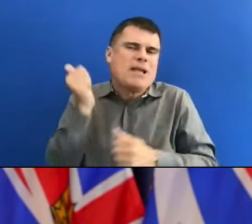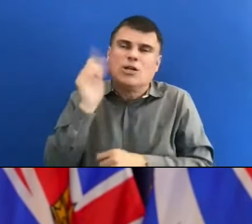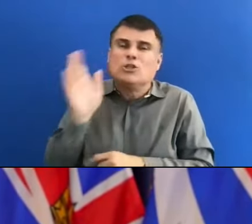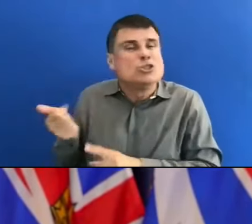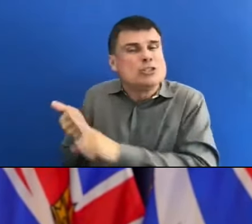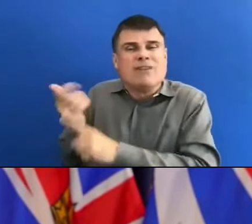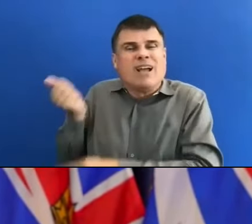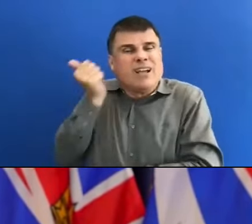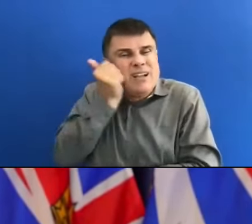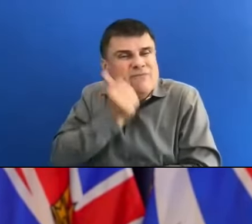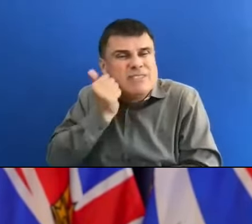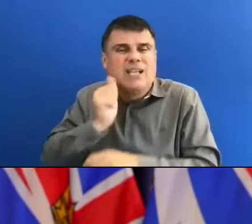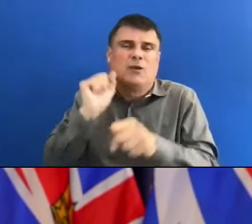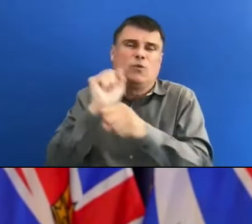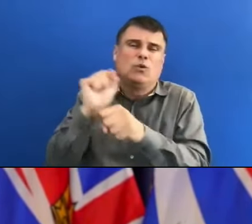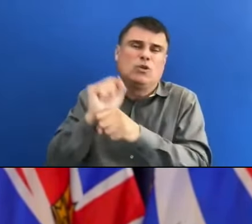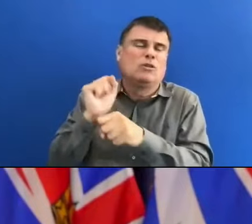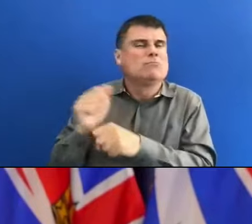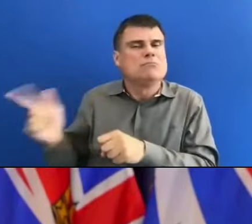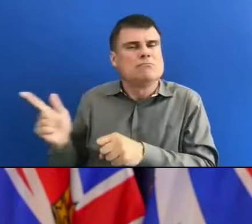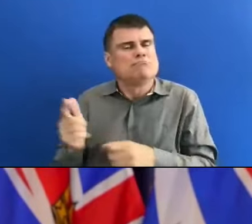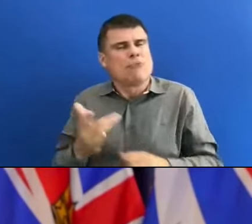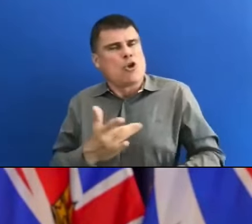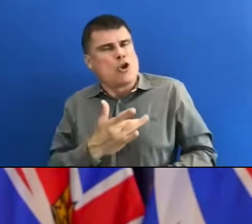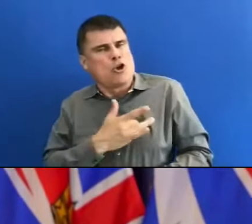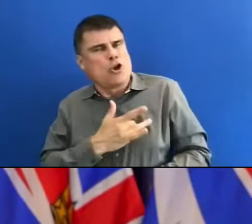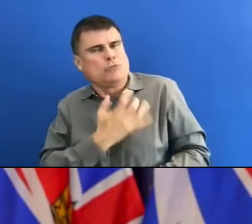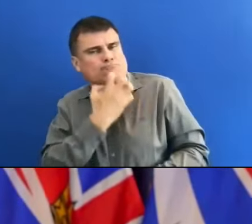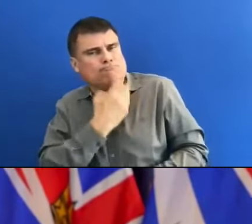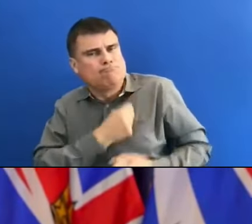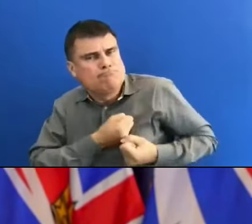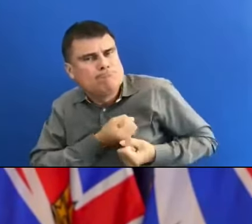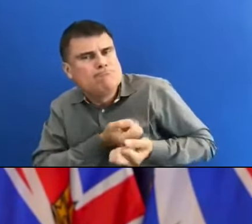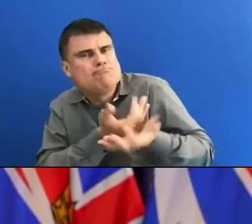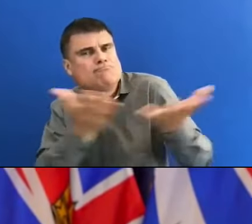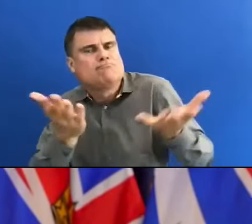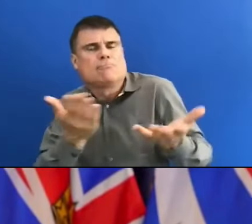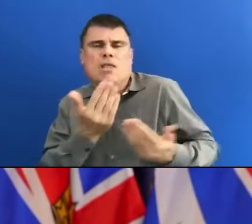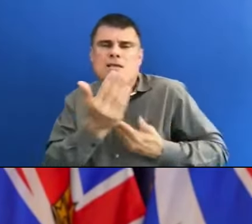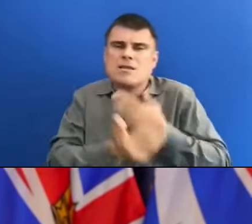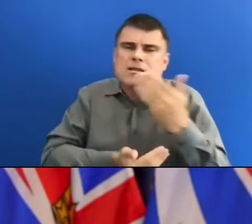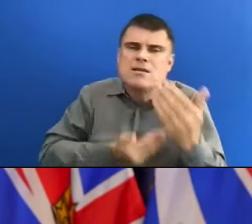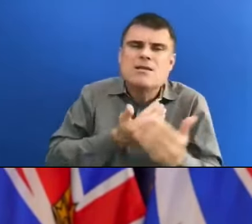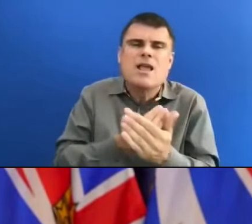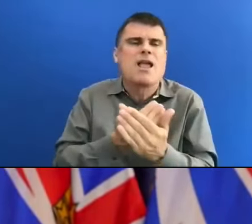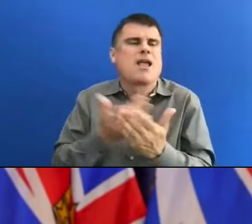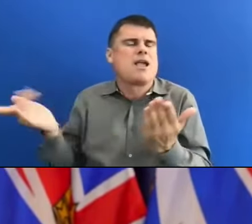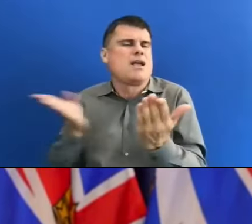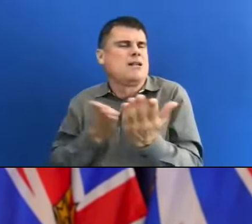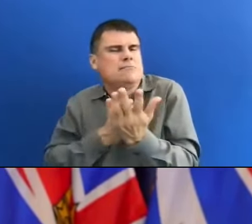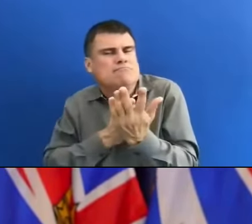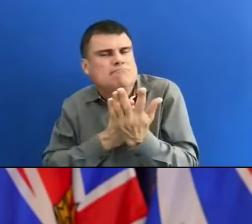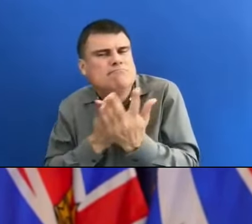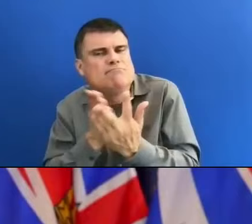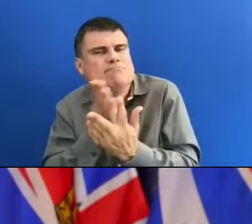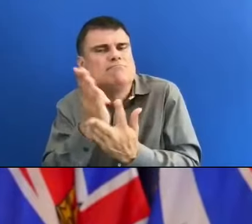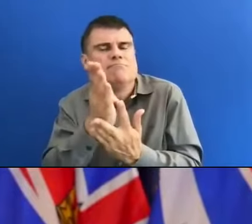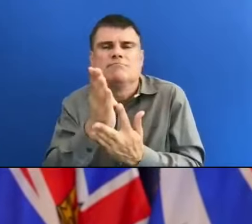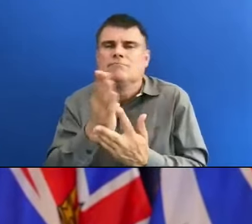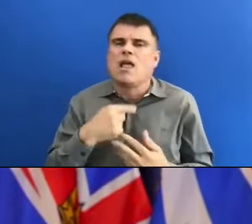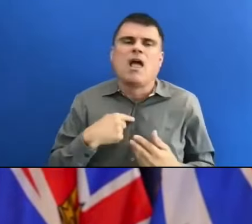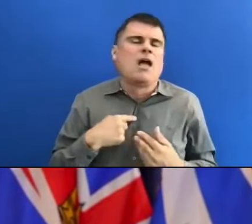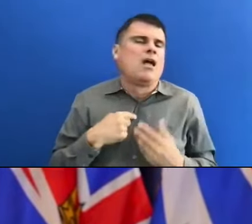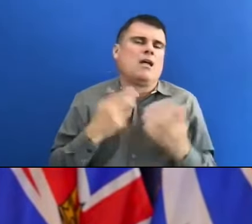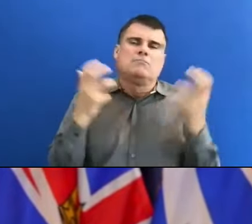compassion she shows at this podium, in everything that she does. And I am so appreciative of